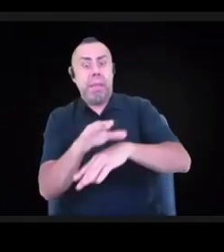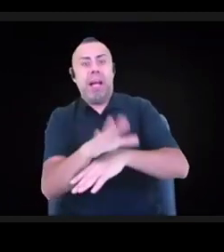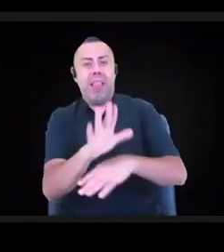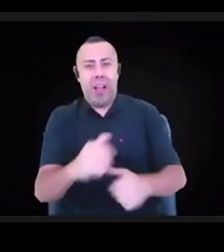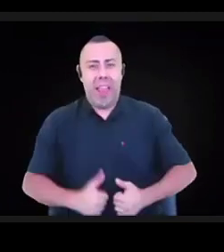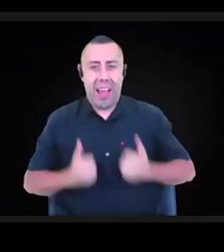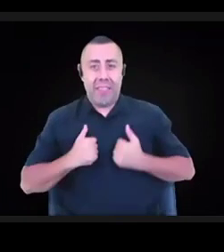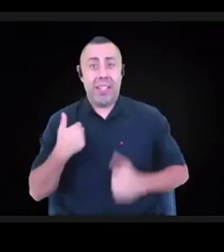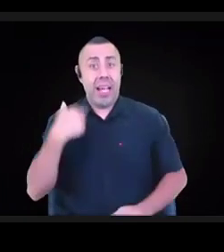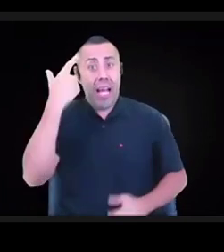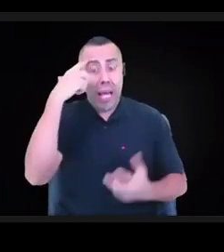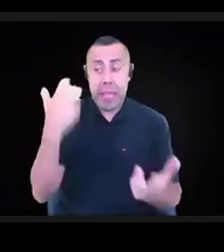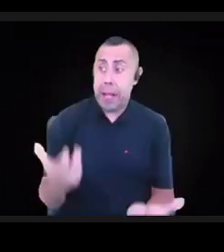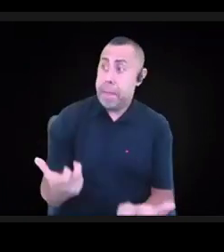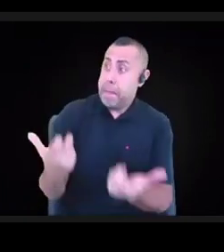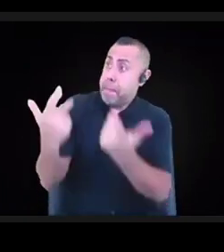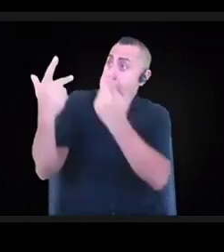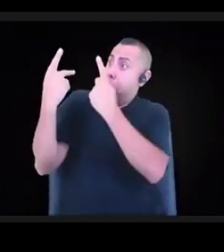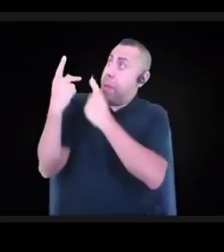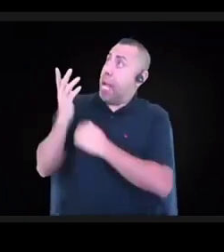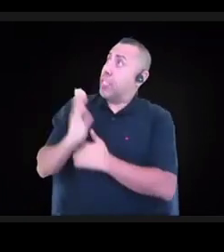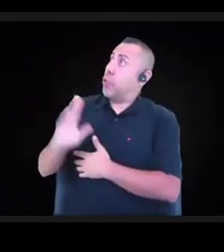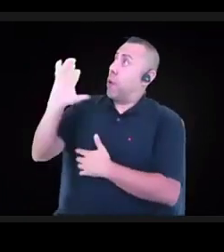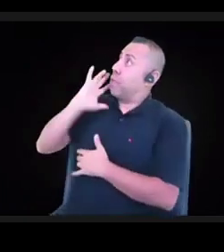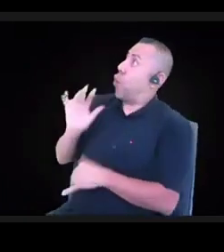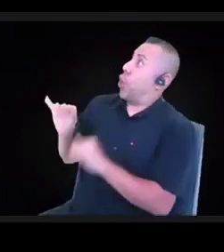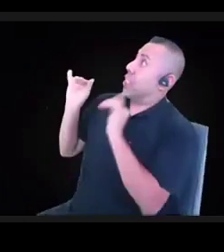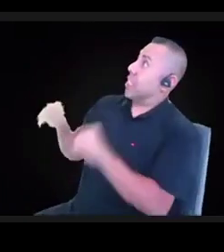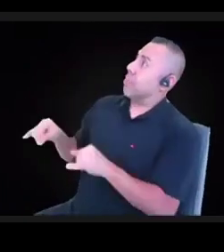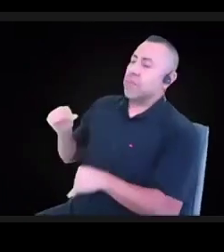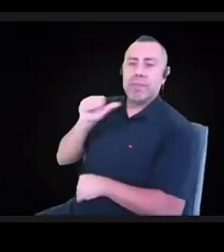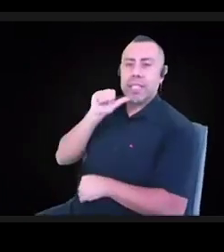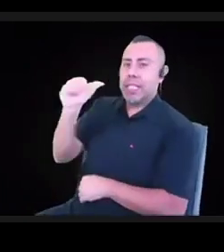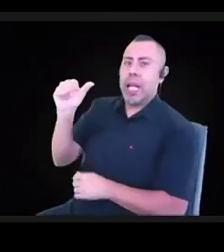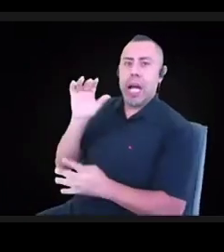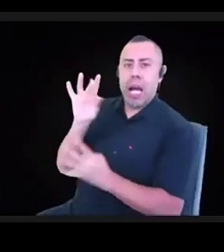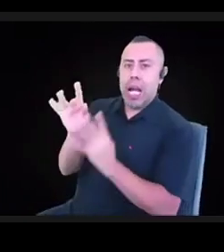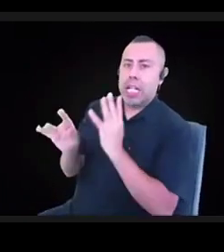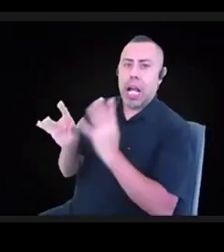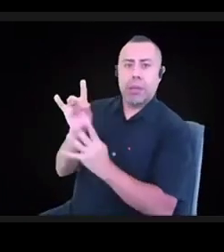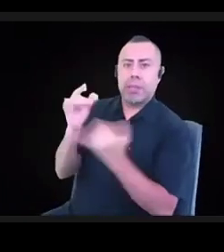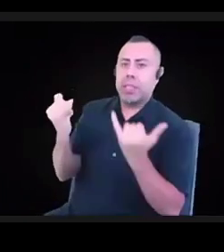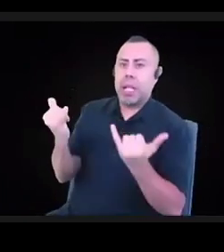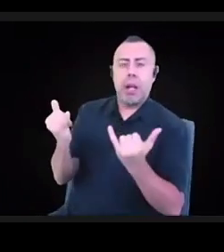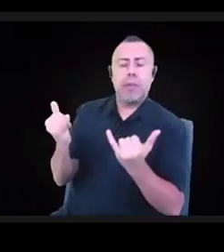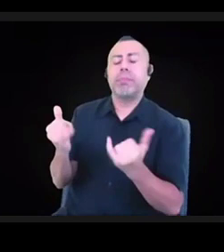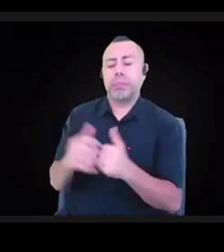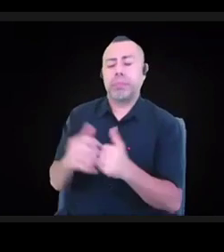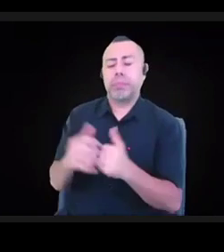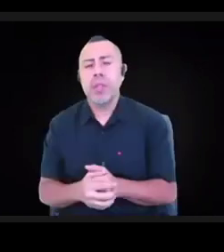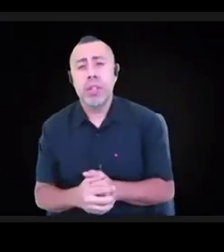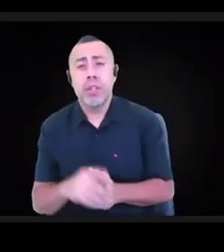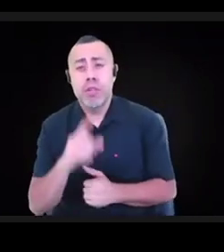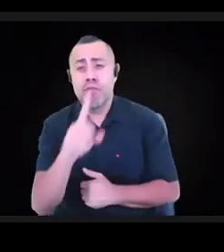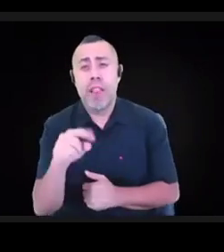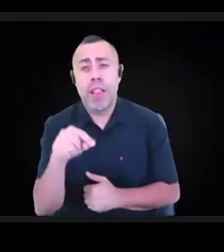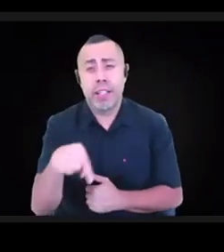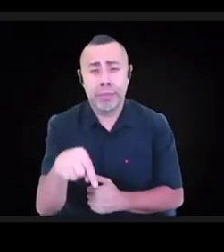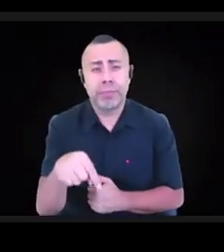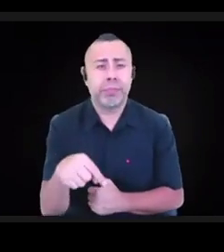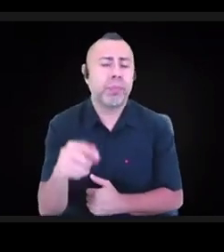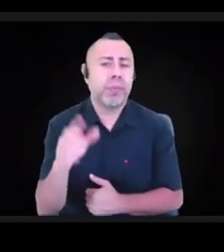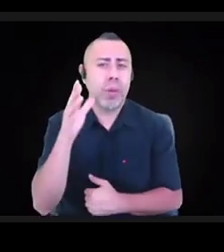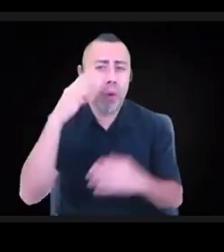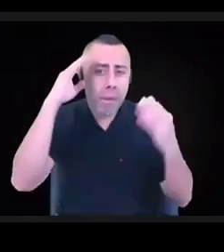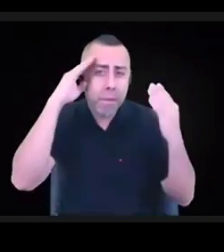So there were really three periods of time that impacted the cultural sector and the city, and I'll spend a little bit of time on each of